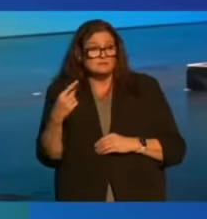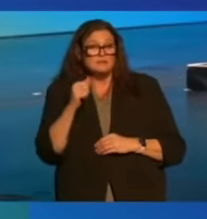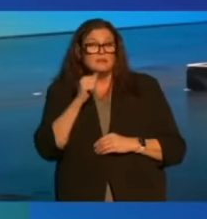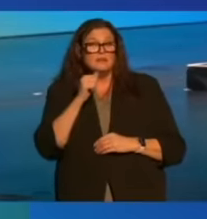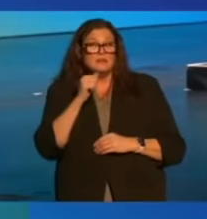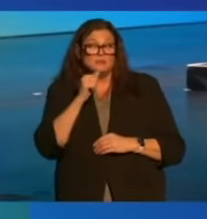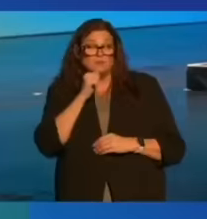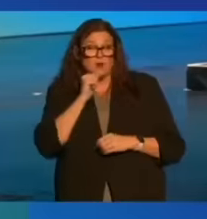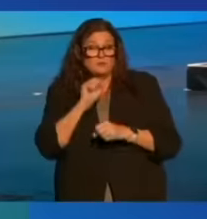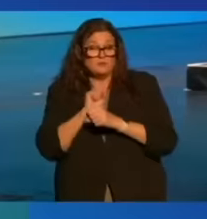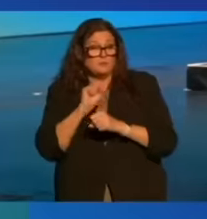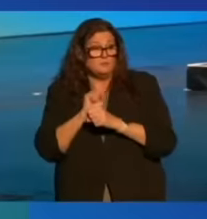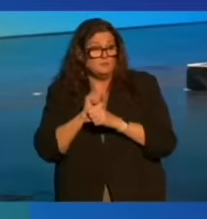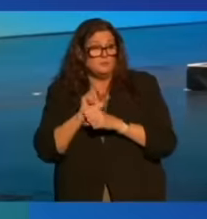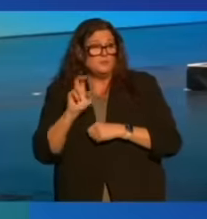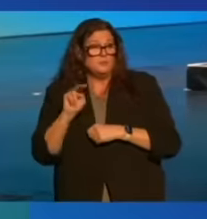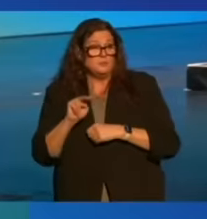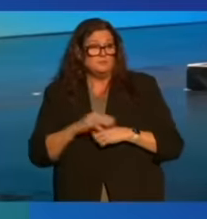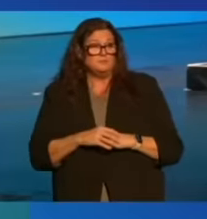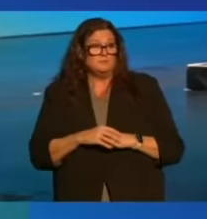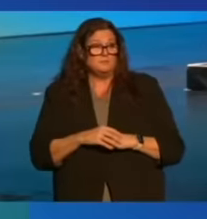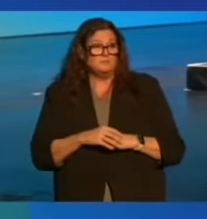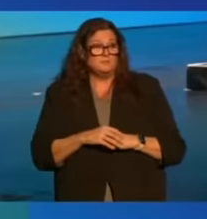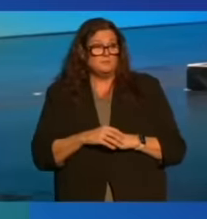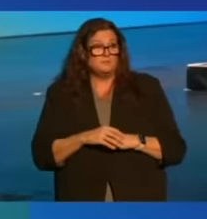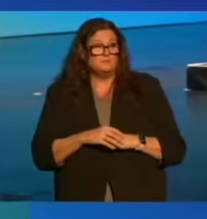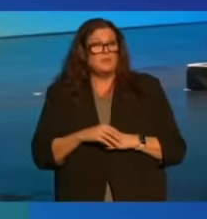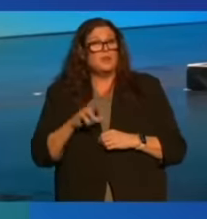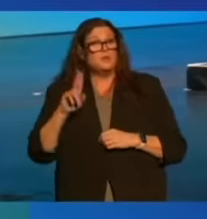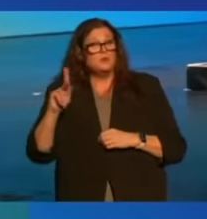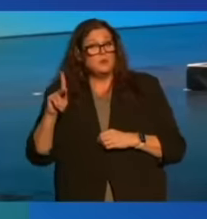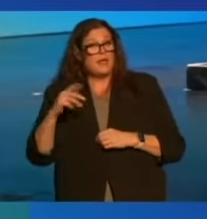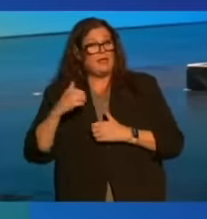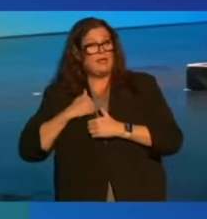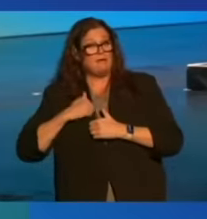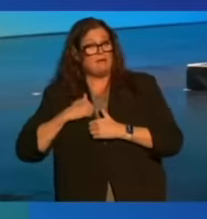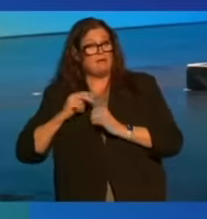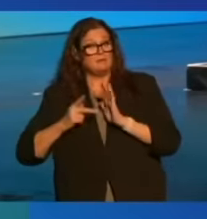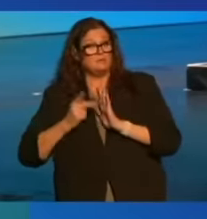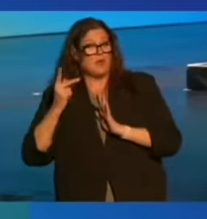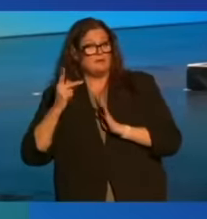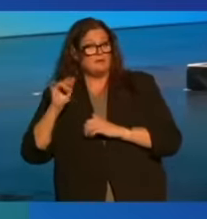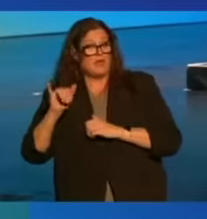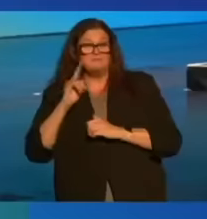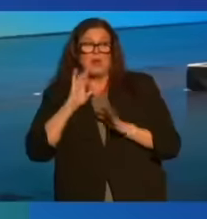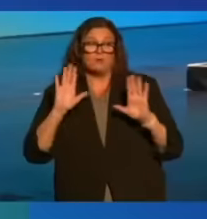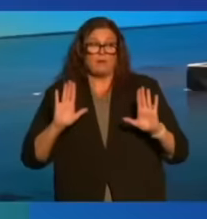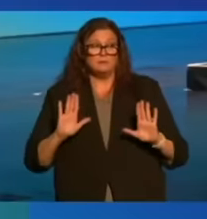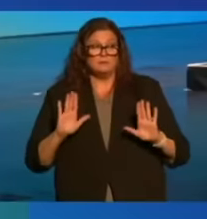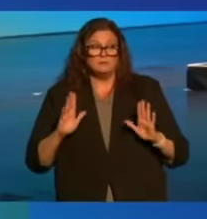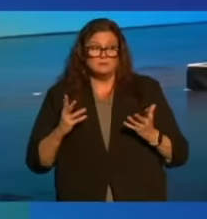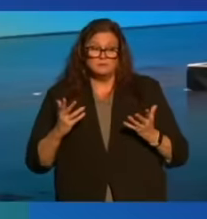private sector jobs are unionized. In the U.K. and Canada, it's twice that. It's still not great.